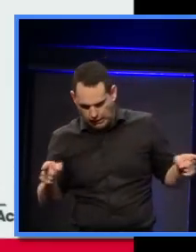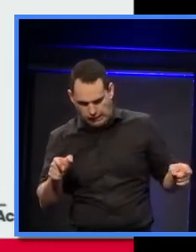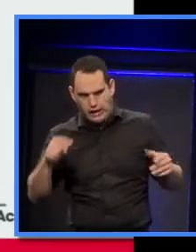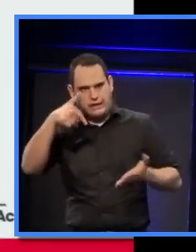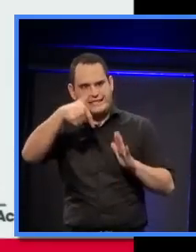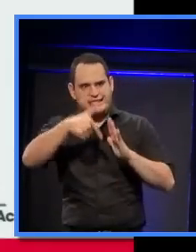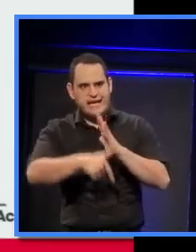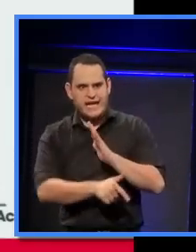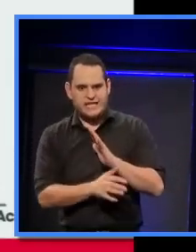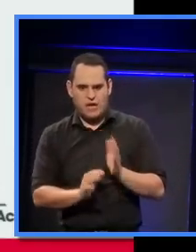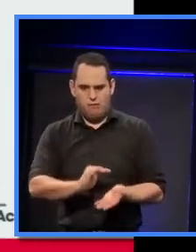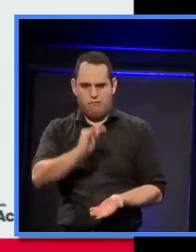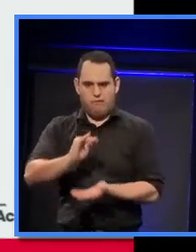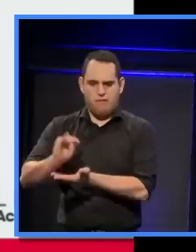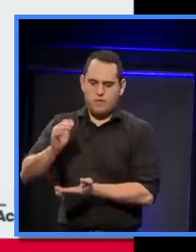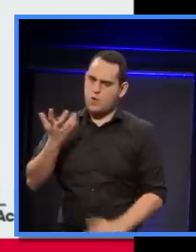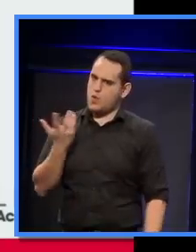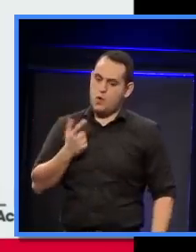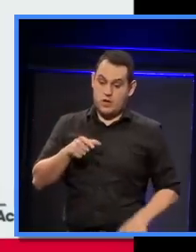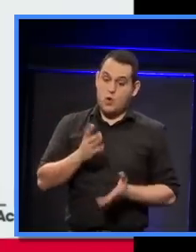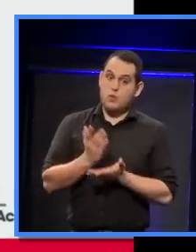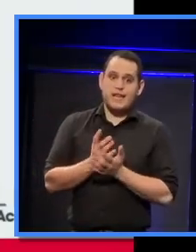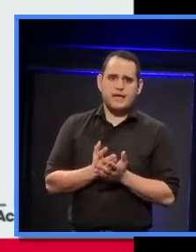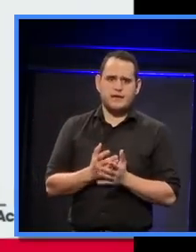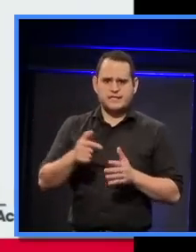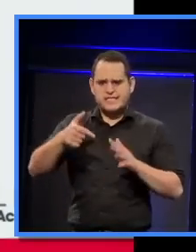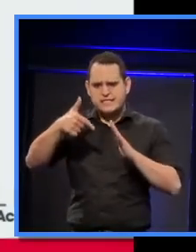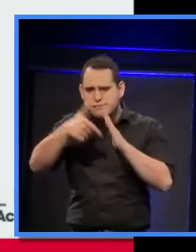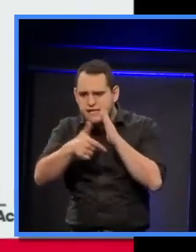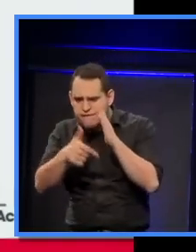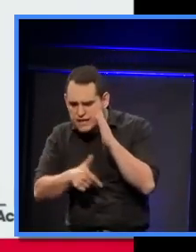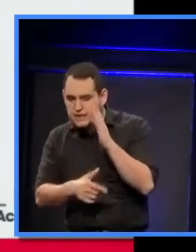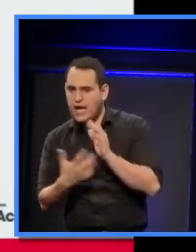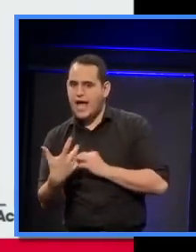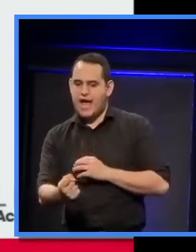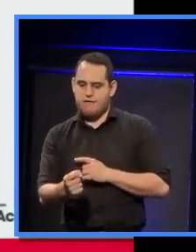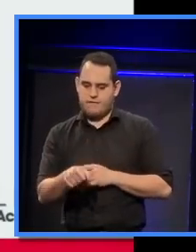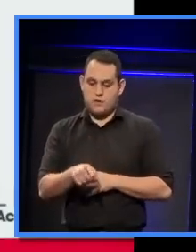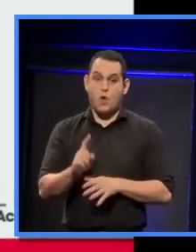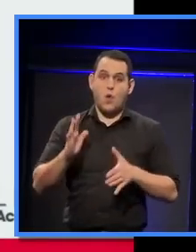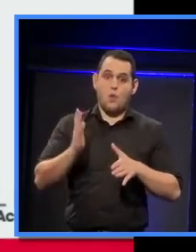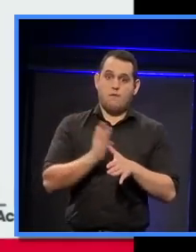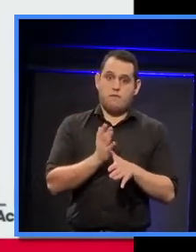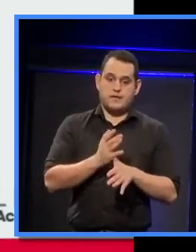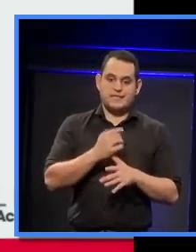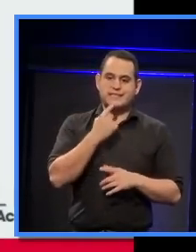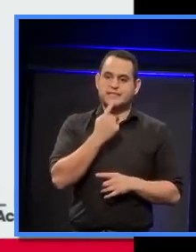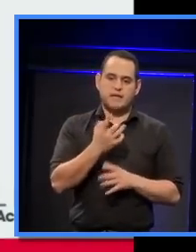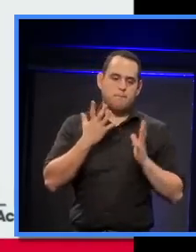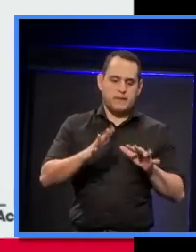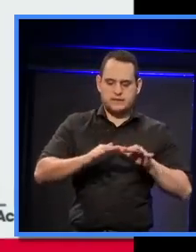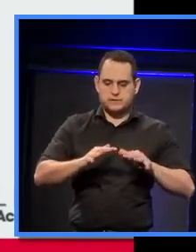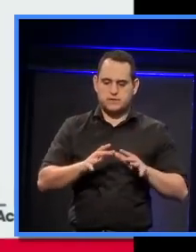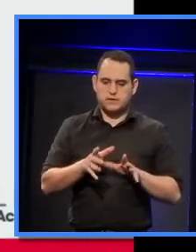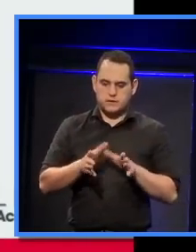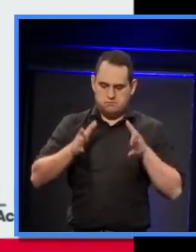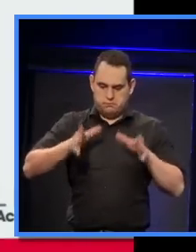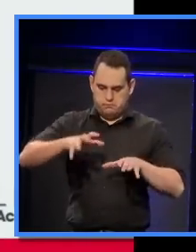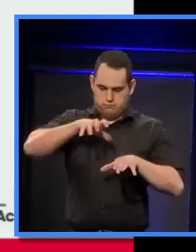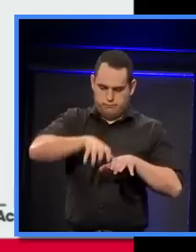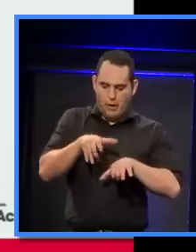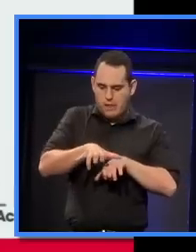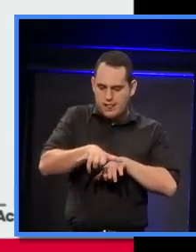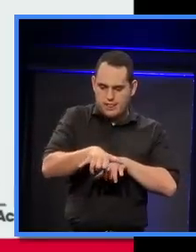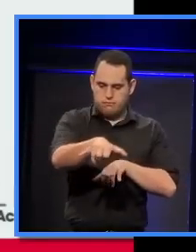It specified, obviously, a large number of things, but the key things was, one, it had to be a surrounding seat layout. It wasn't to be